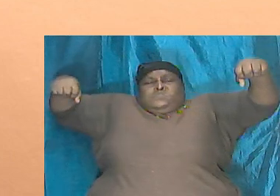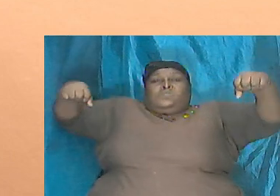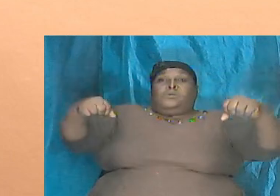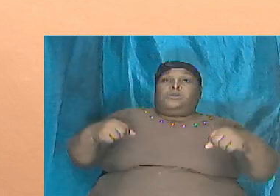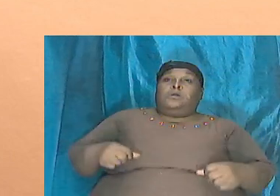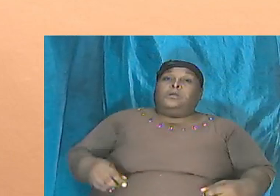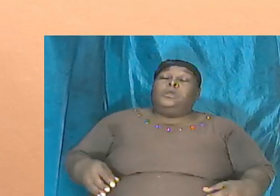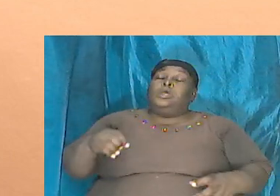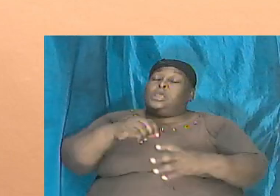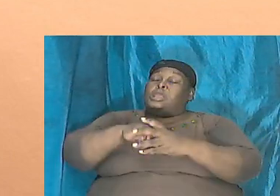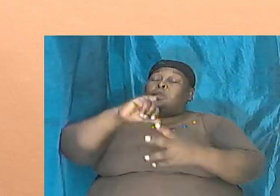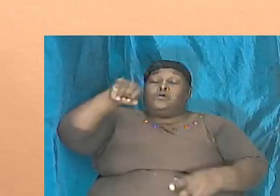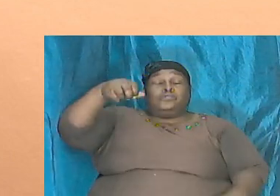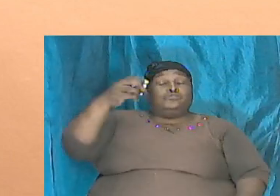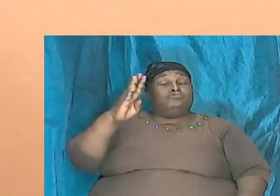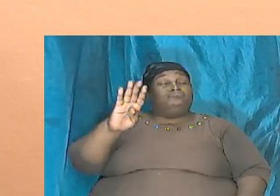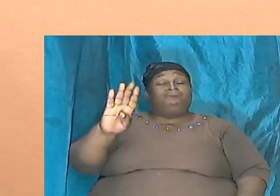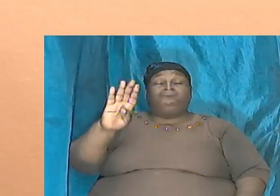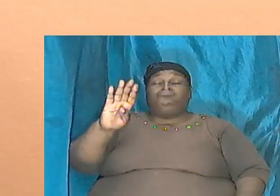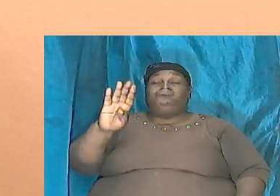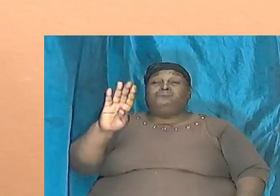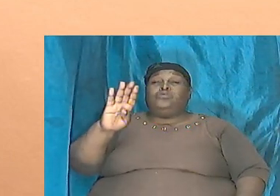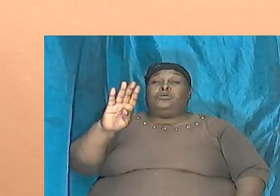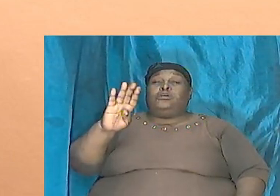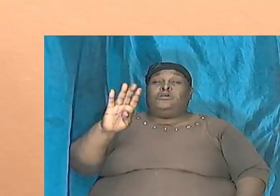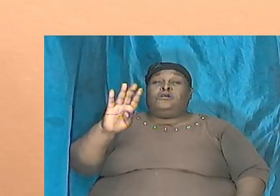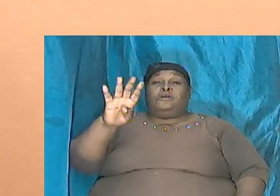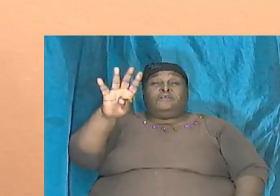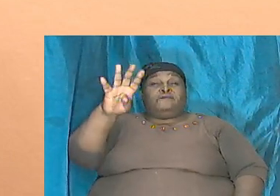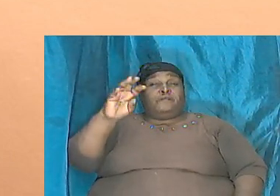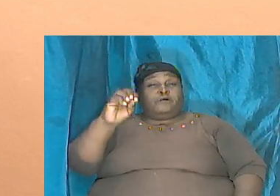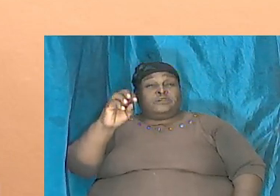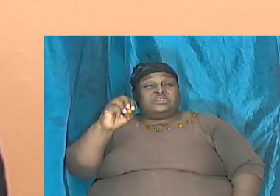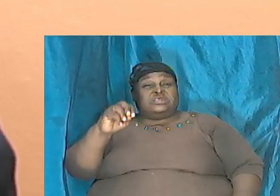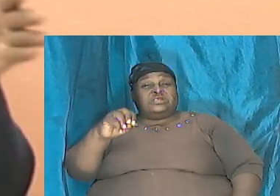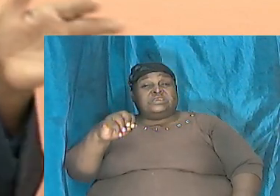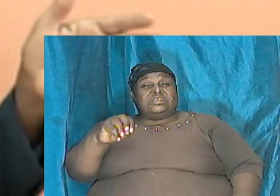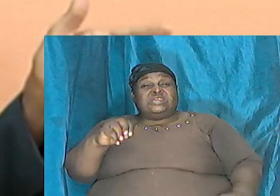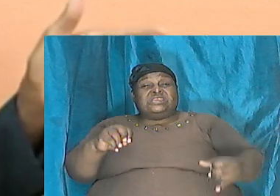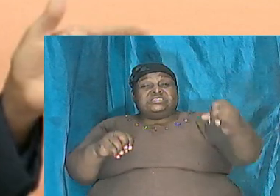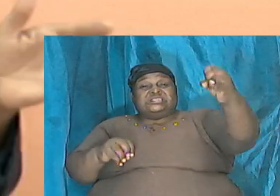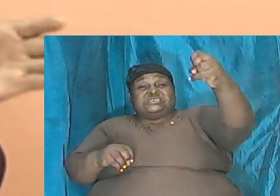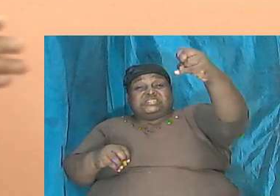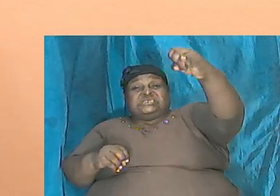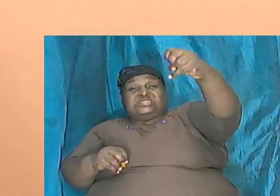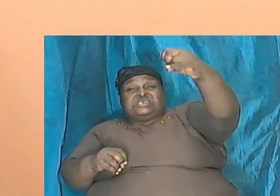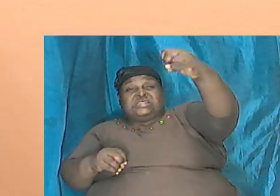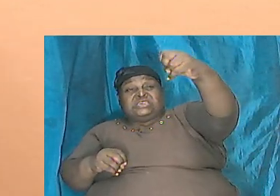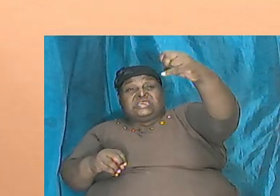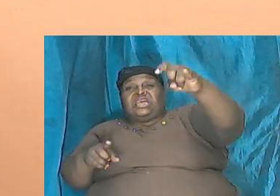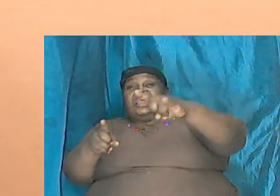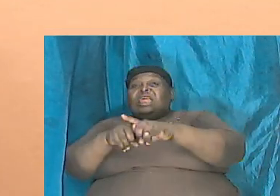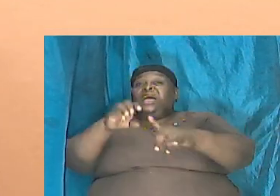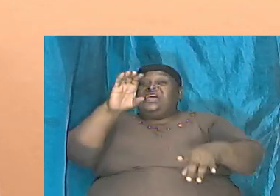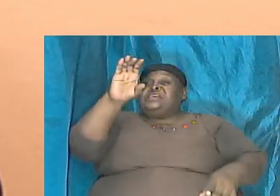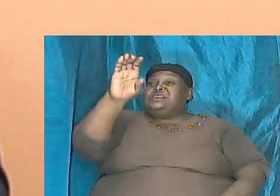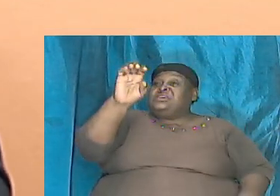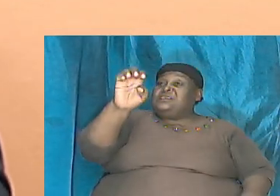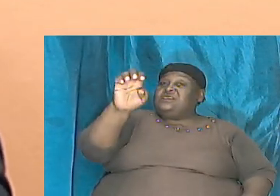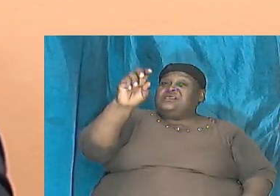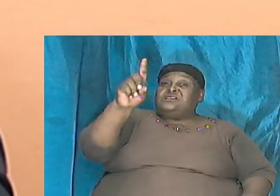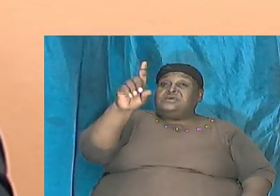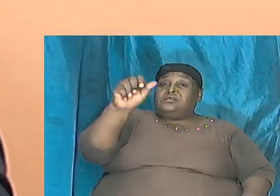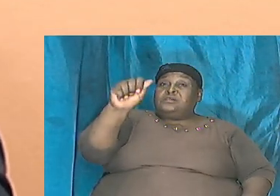in Job 40 it says that the tail are like the cedar now